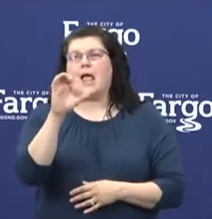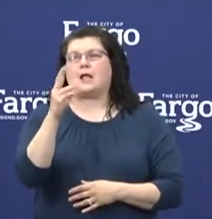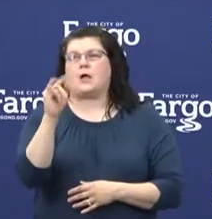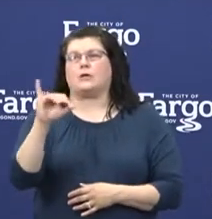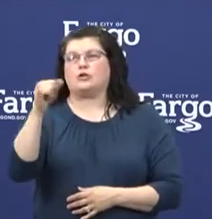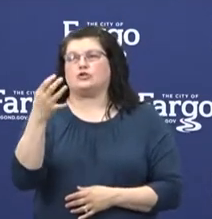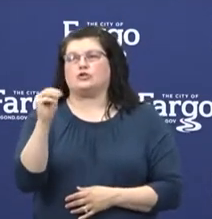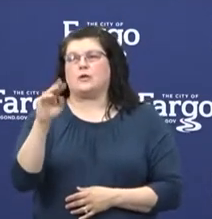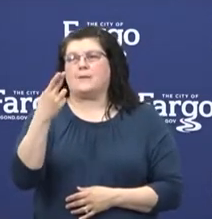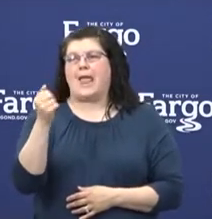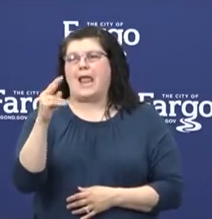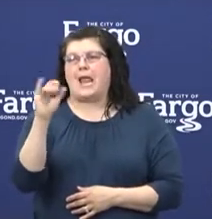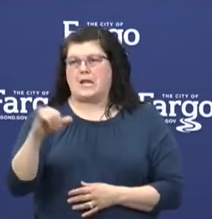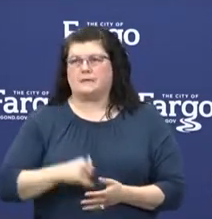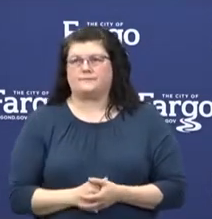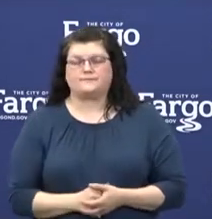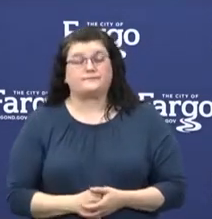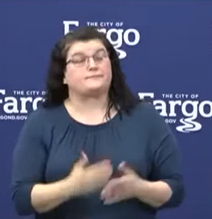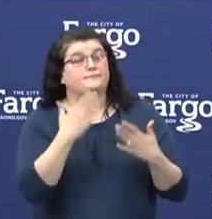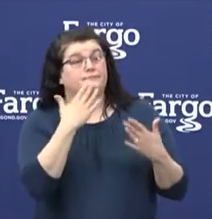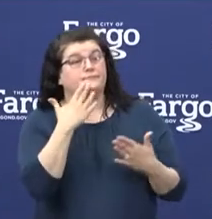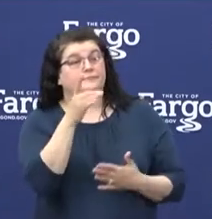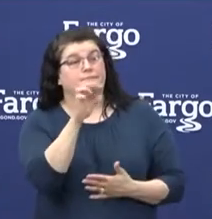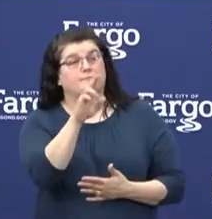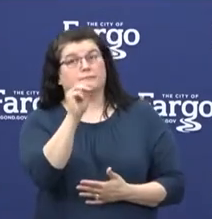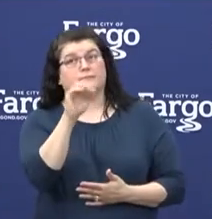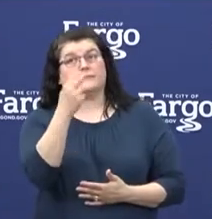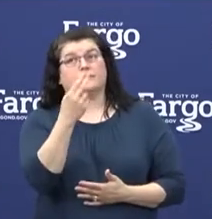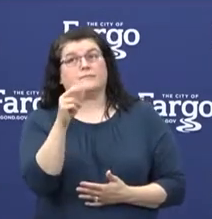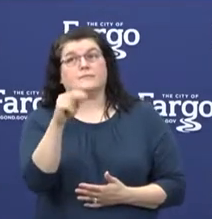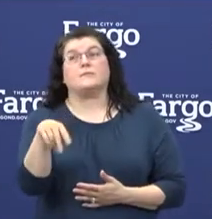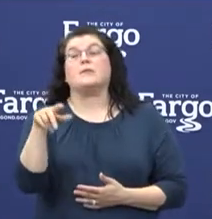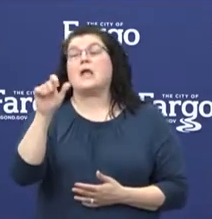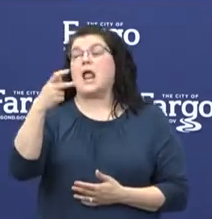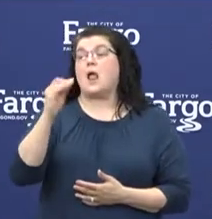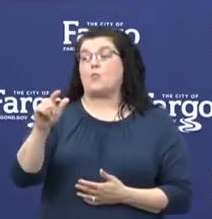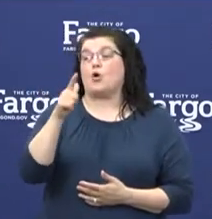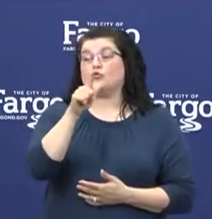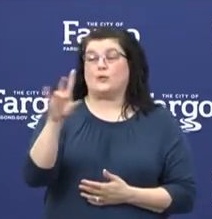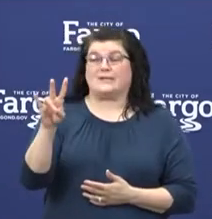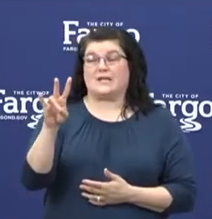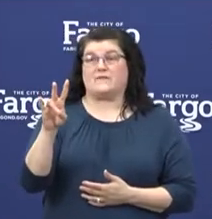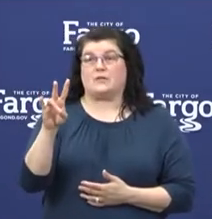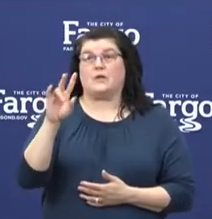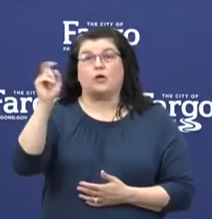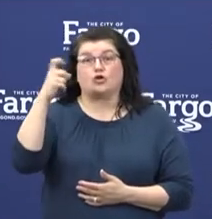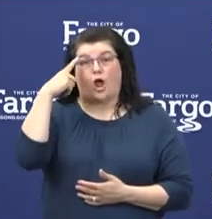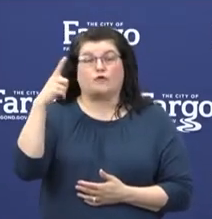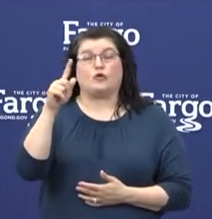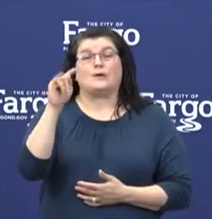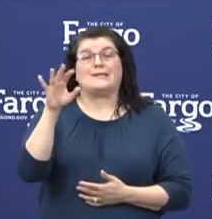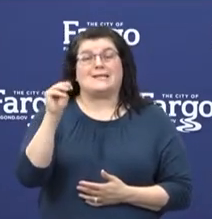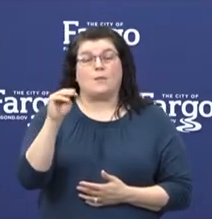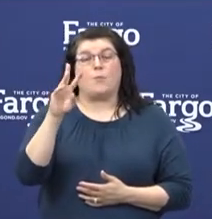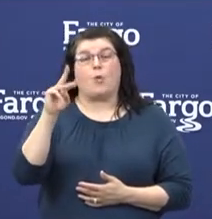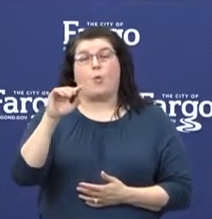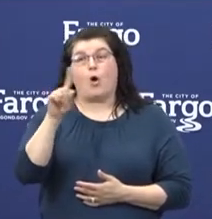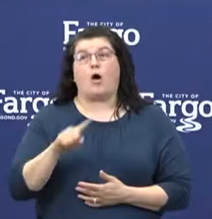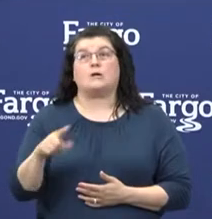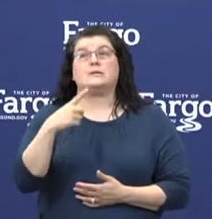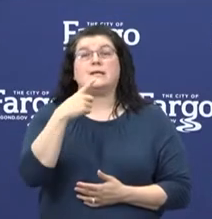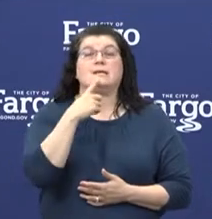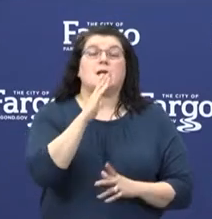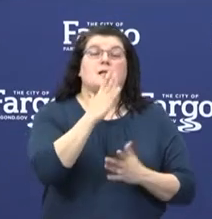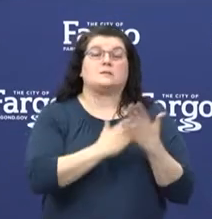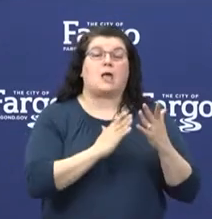Thank you, Dr. Mahoney. On April 27th, Governor Tim Walz enacted an executive order allowing workers in certain non